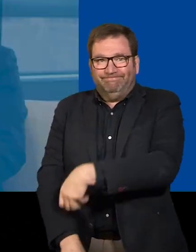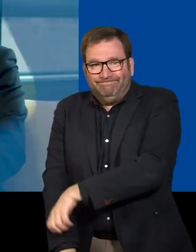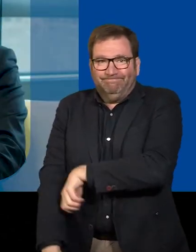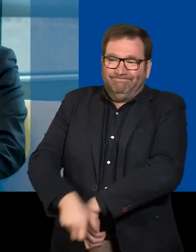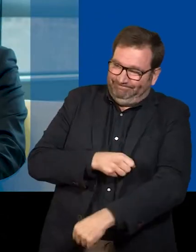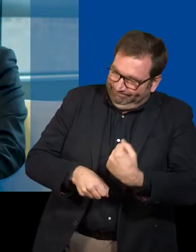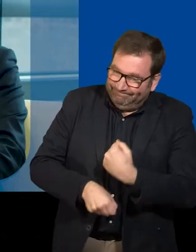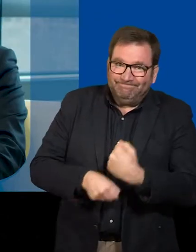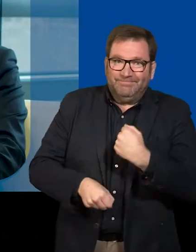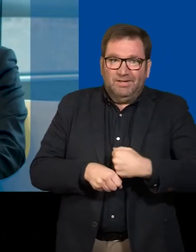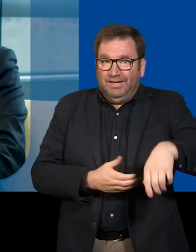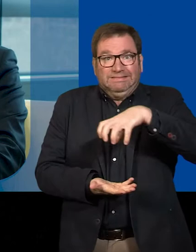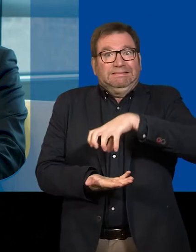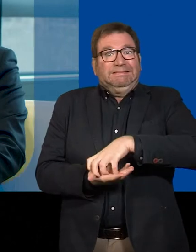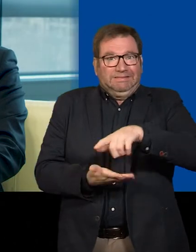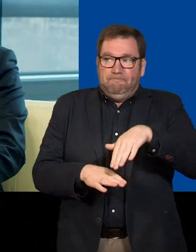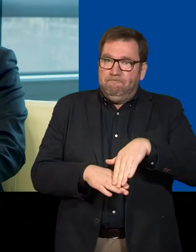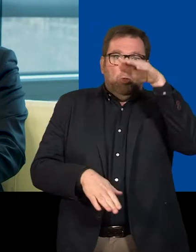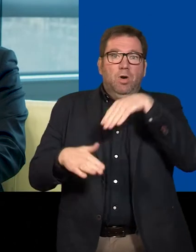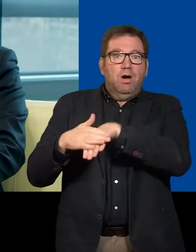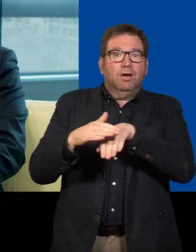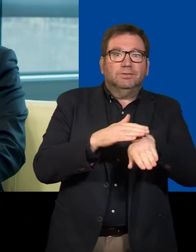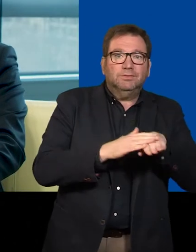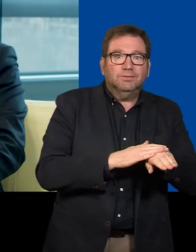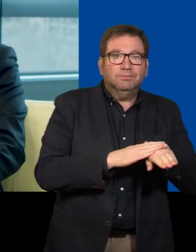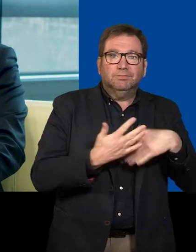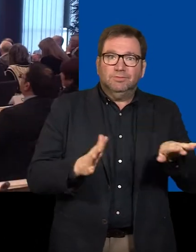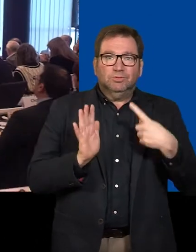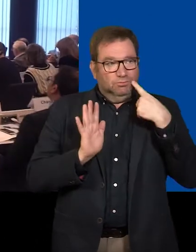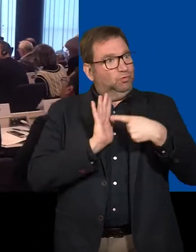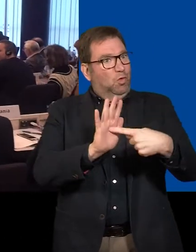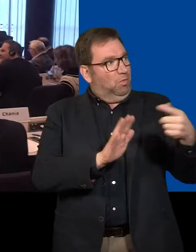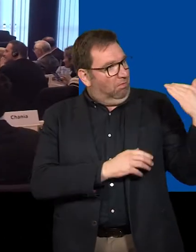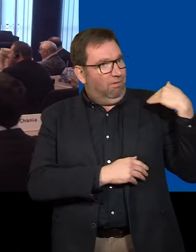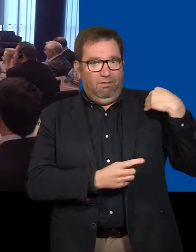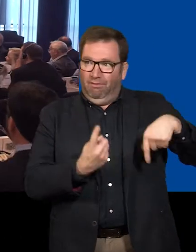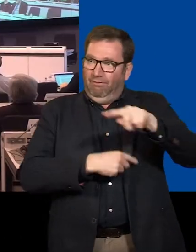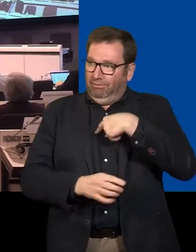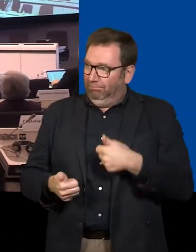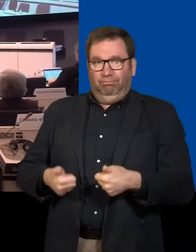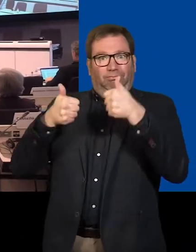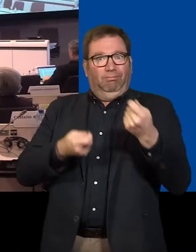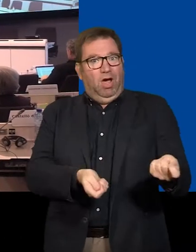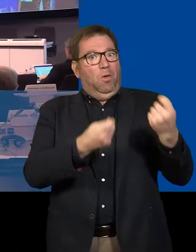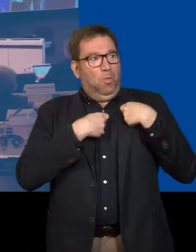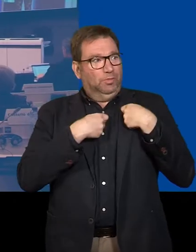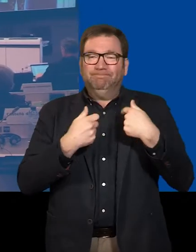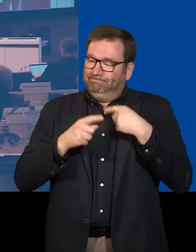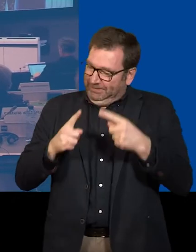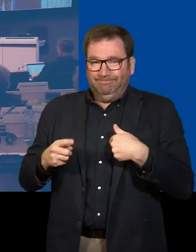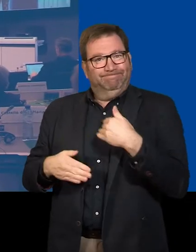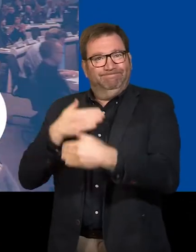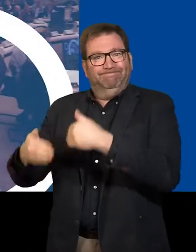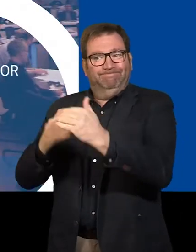We have devoted so much energy to make our city more accessible, and it's actually telling us that, guys, you are doing the right stuff,